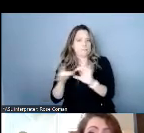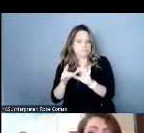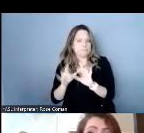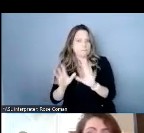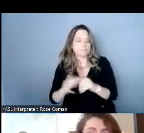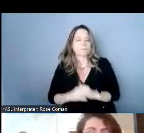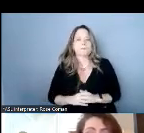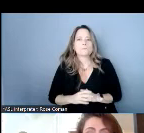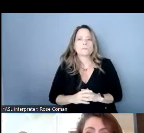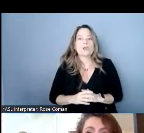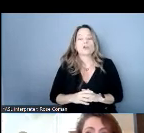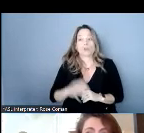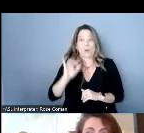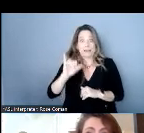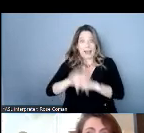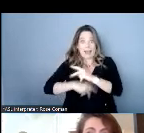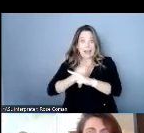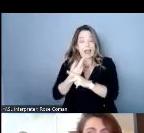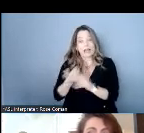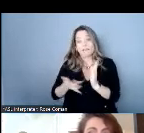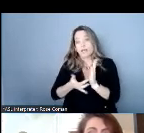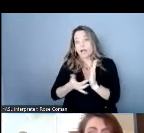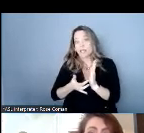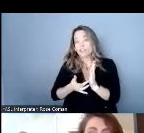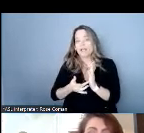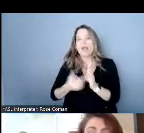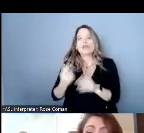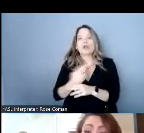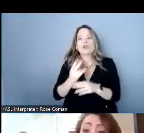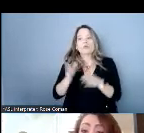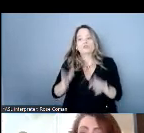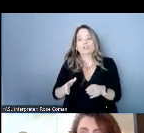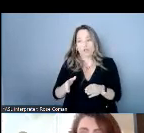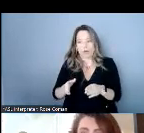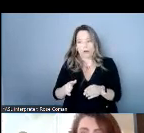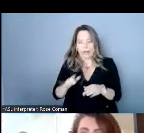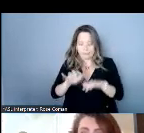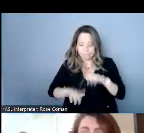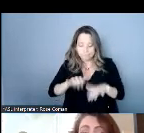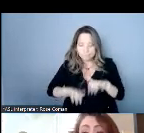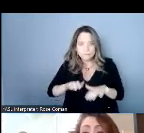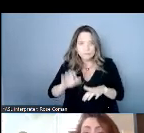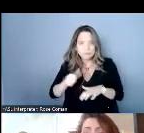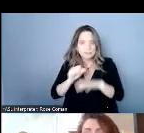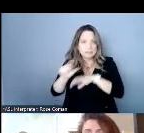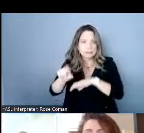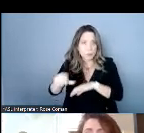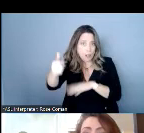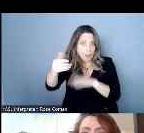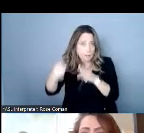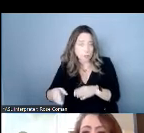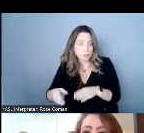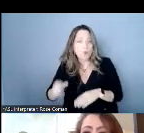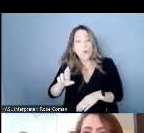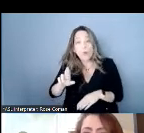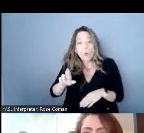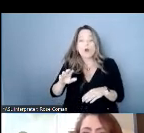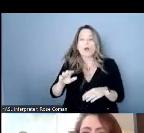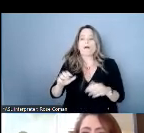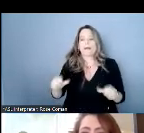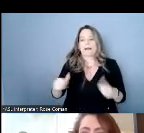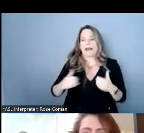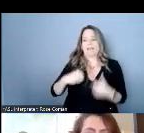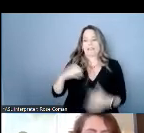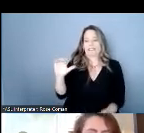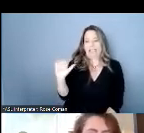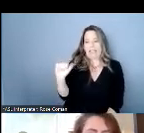technology the user is able to type directly again to another person or have a ca and ca when